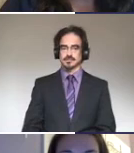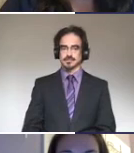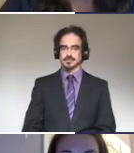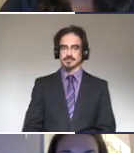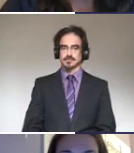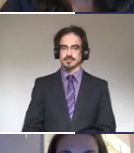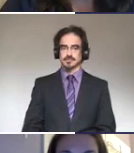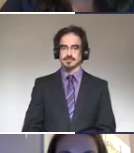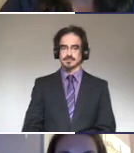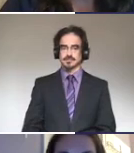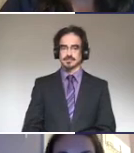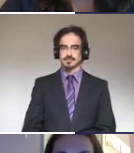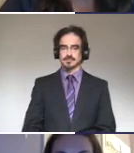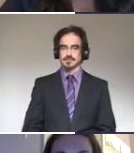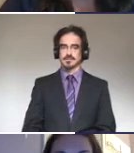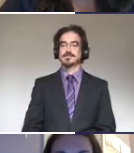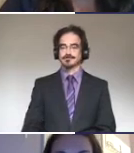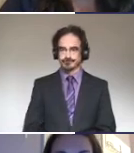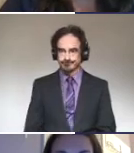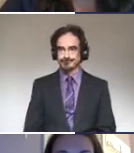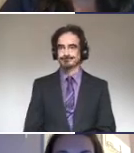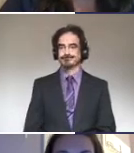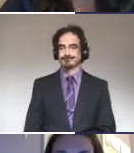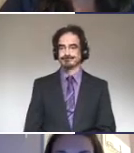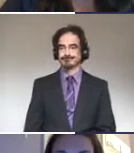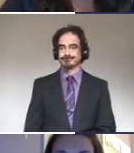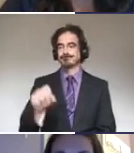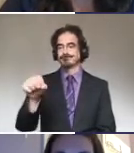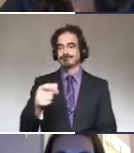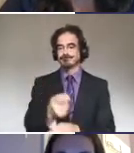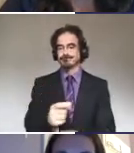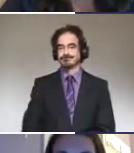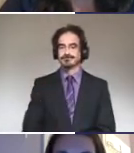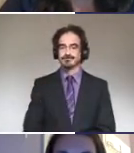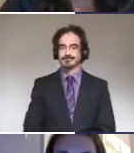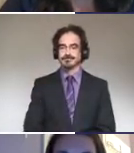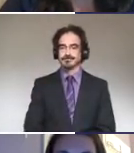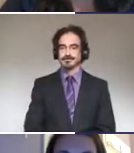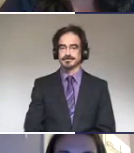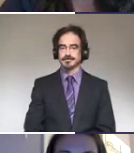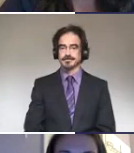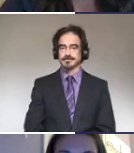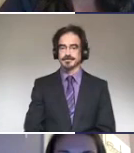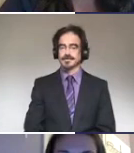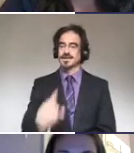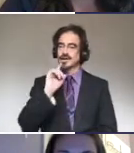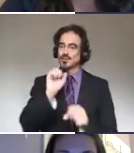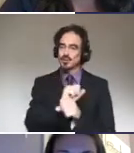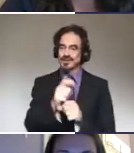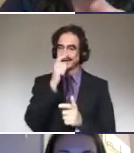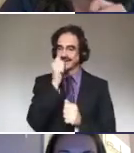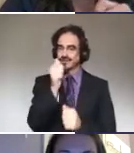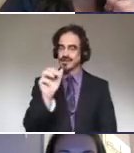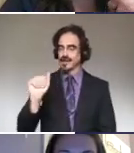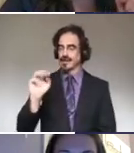there. Yeah. Yeah. It's, um, actually it was really interesting at an ample conference. We saw,